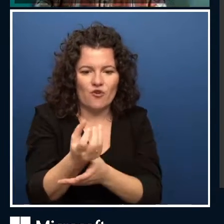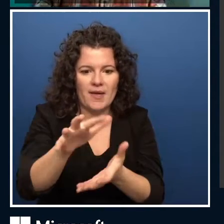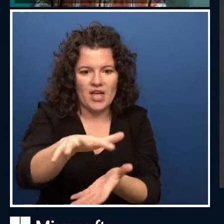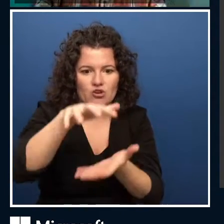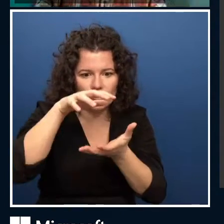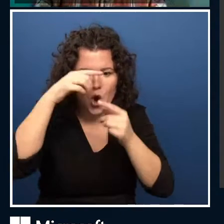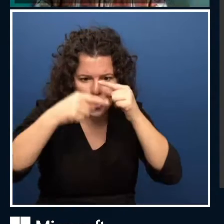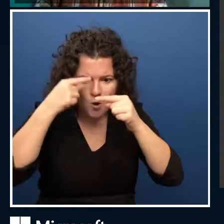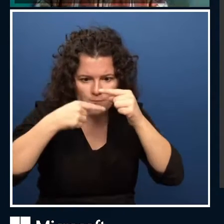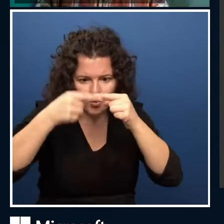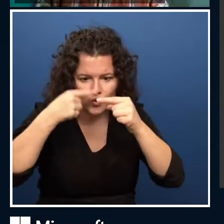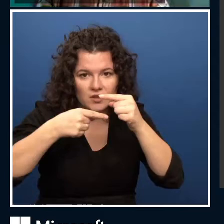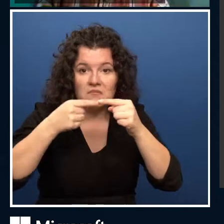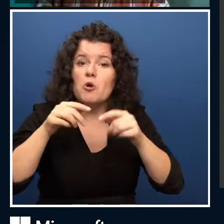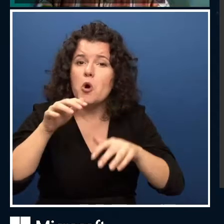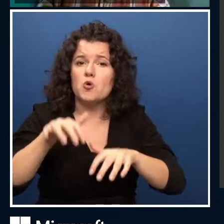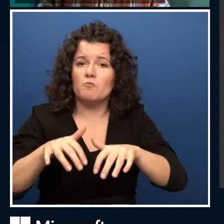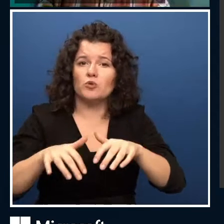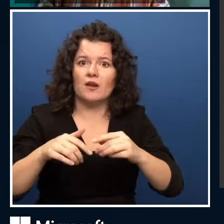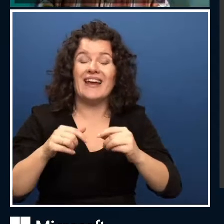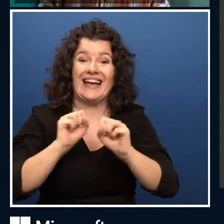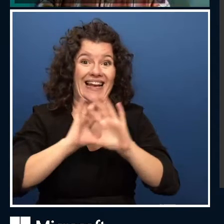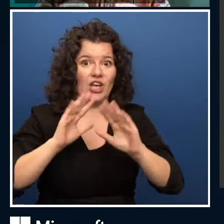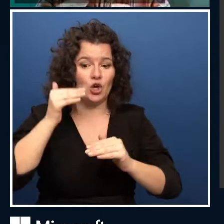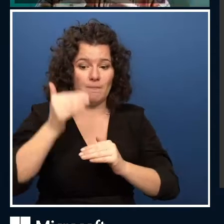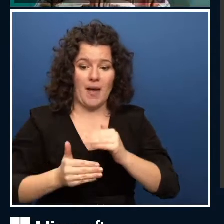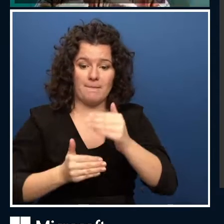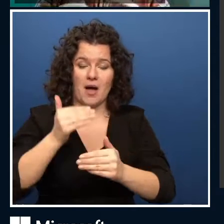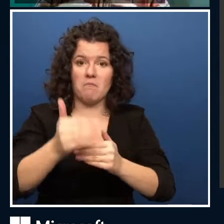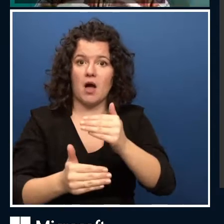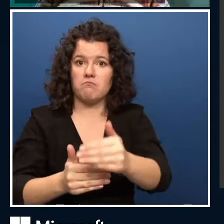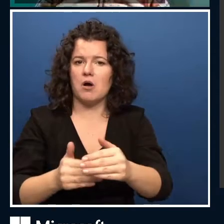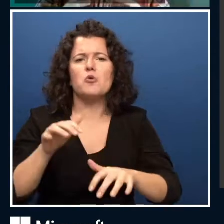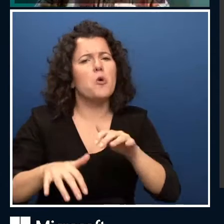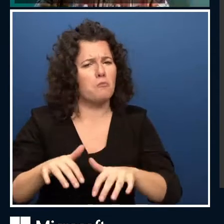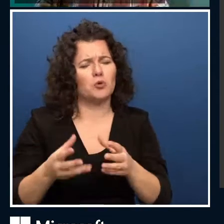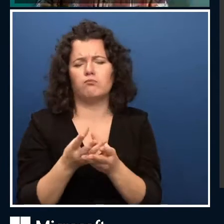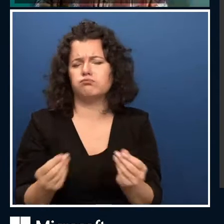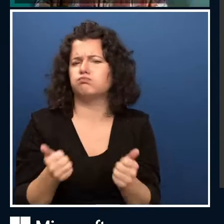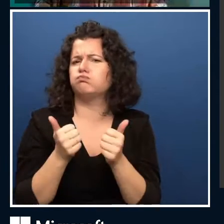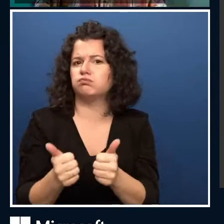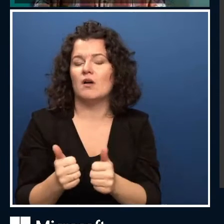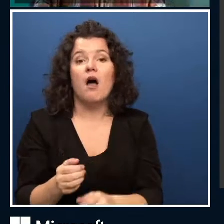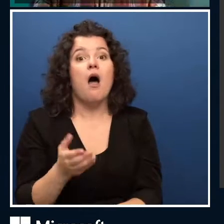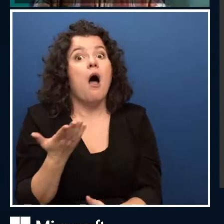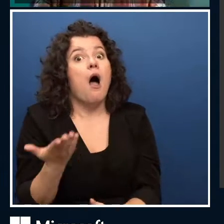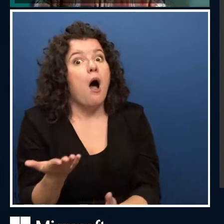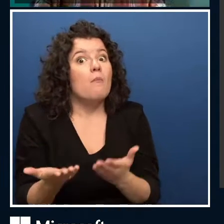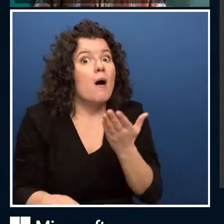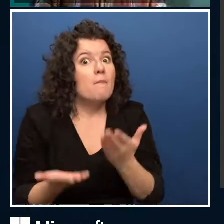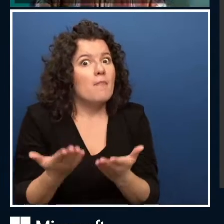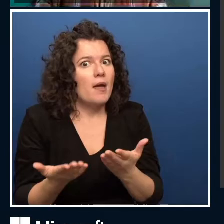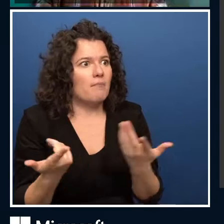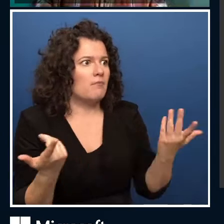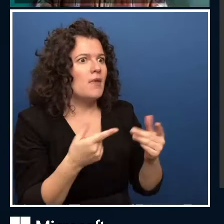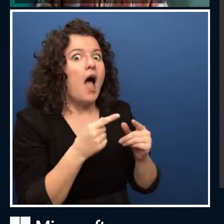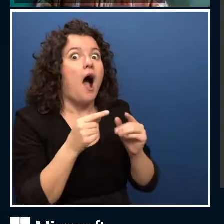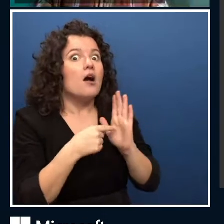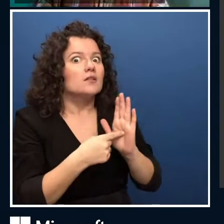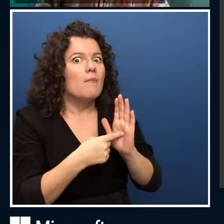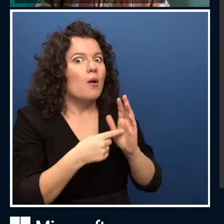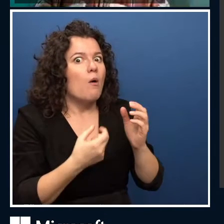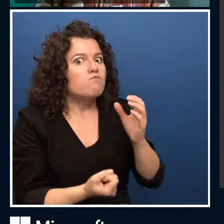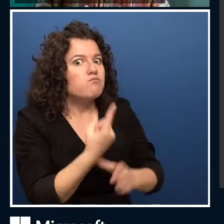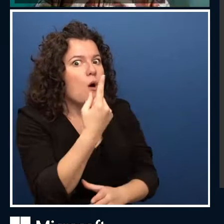really nicely. But there are some problems for which we do not know the order of the steps. For example, if we want to estimate